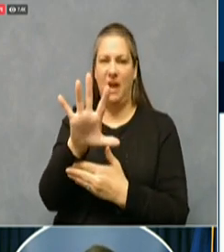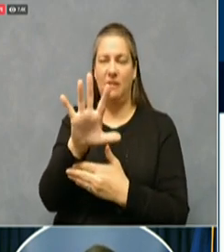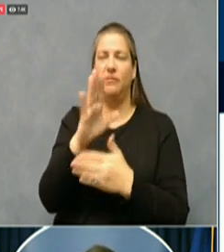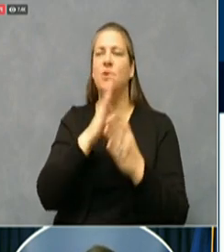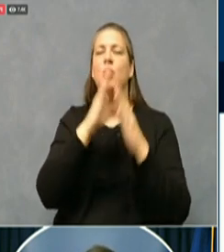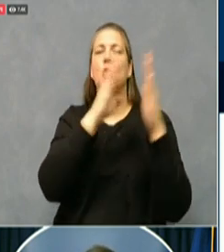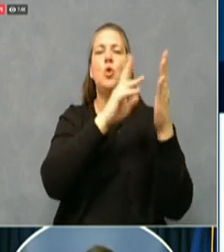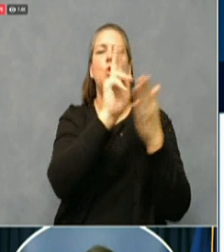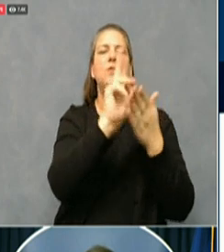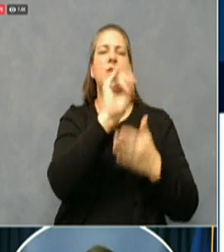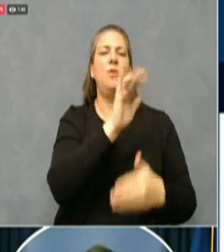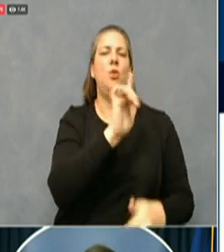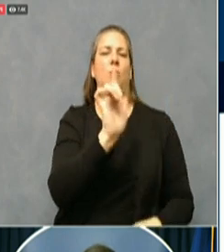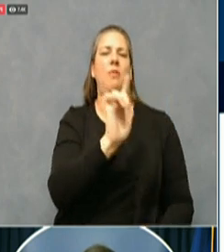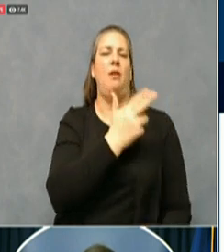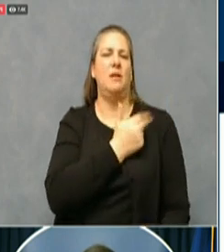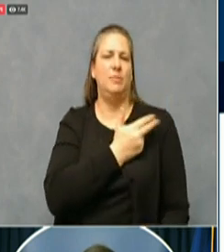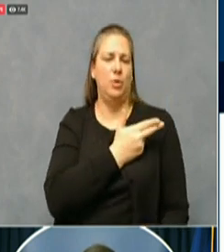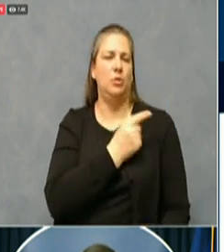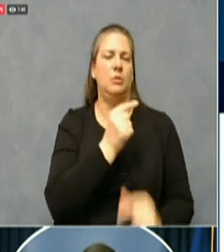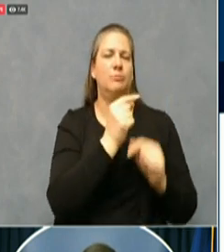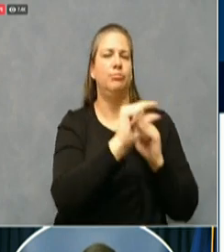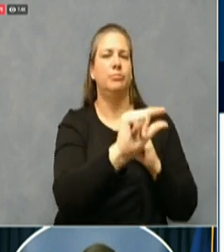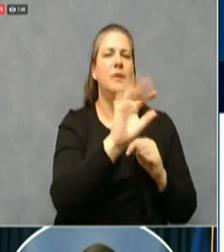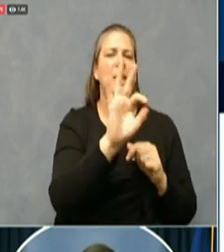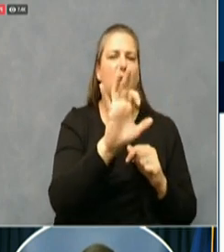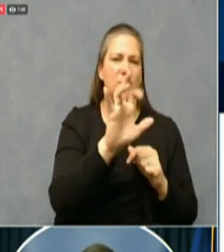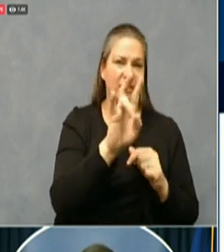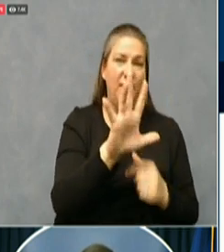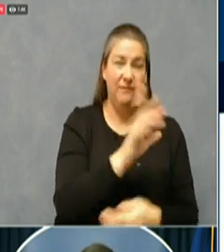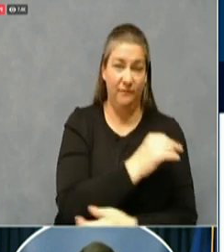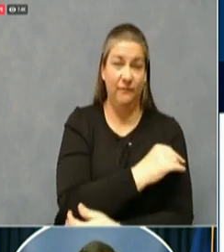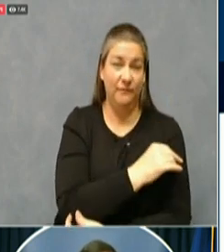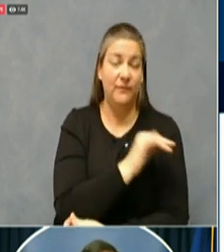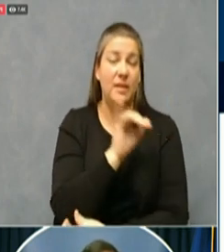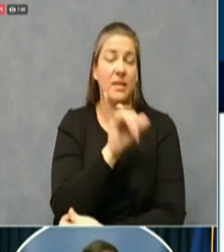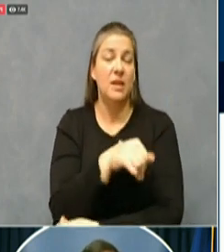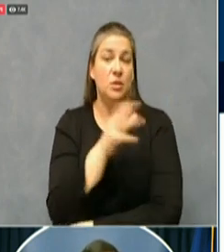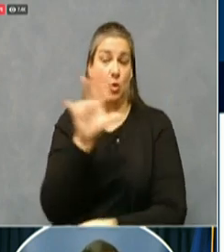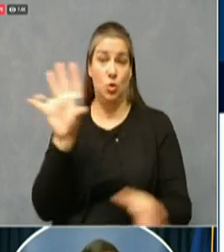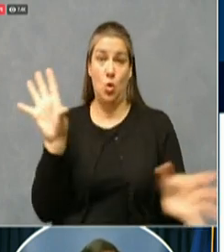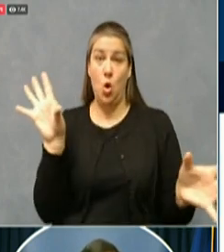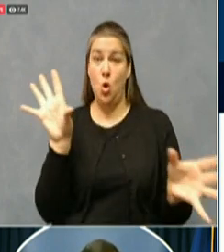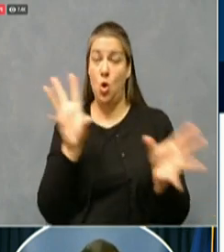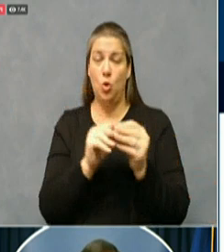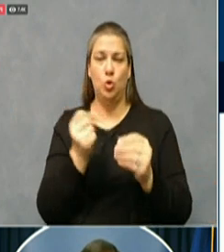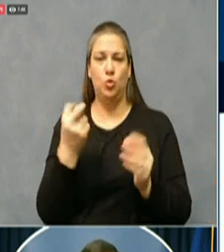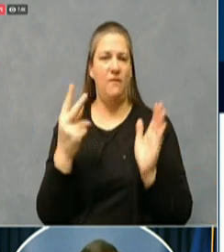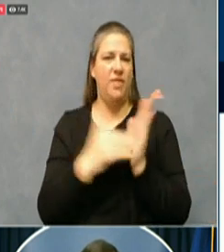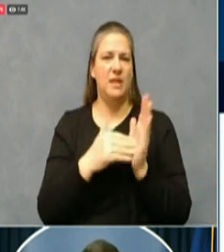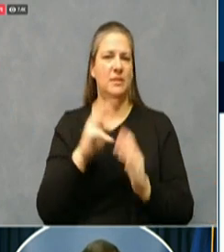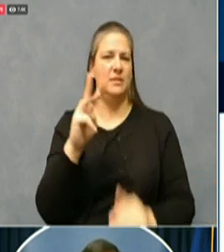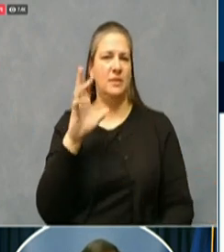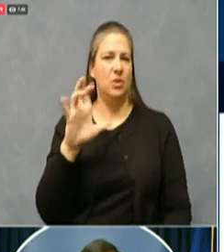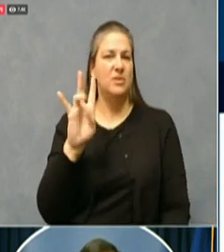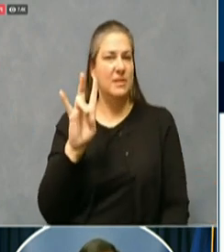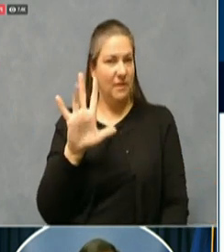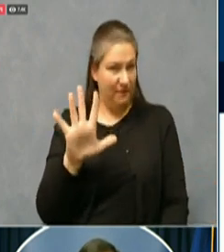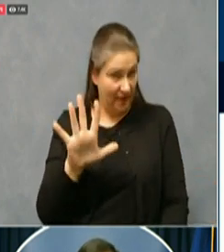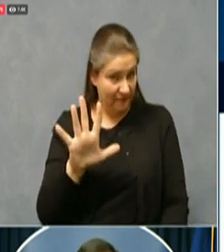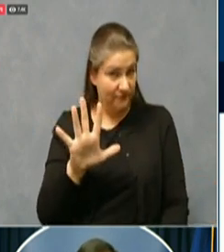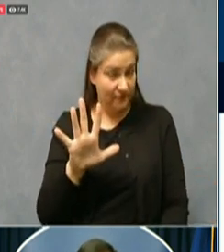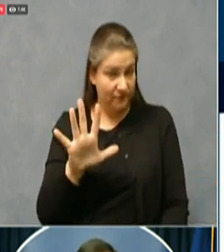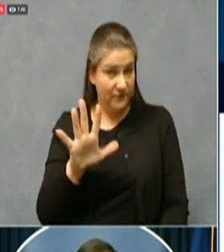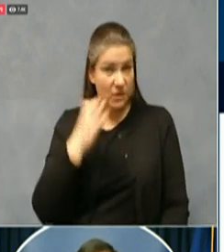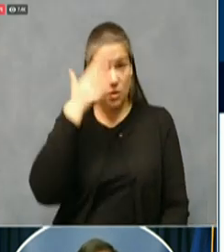975. So that will be 12,675 frontline healthcare